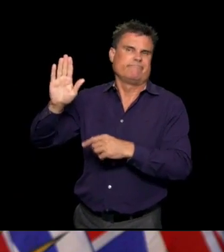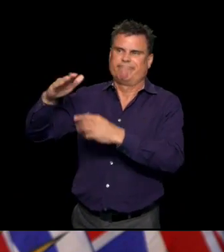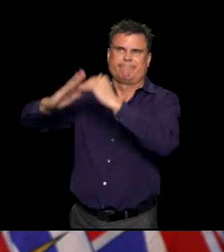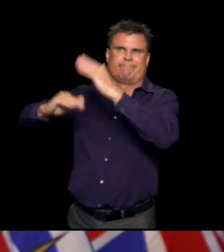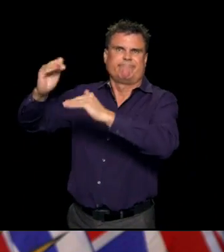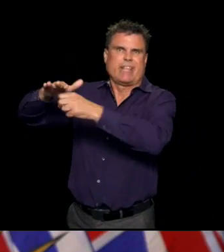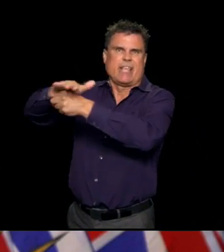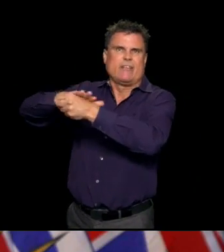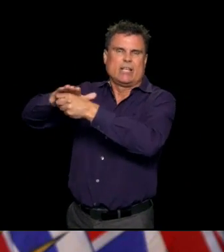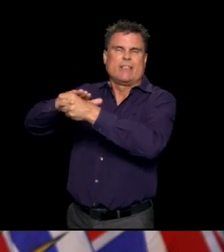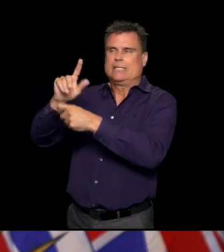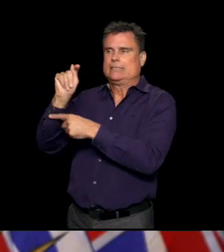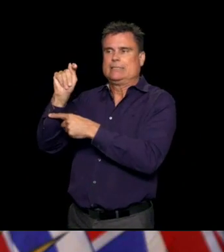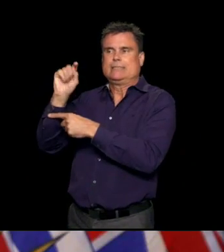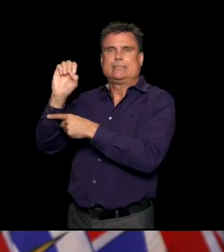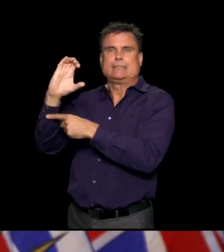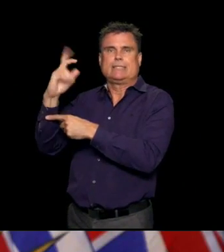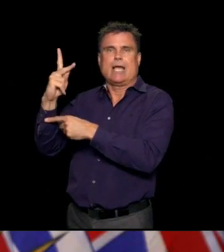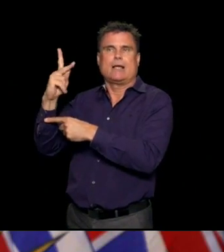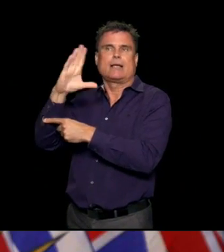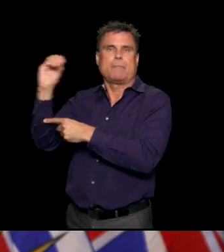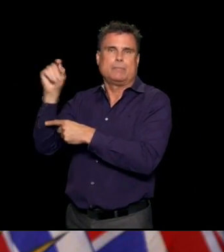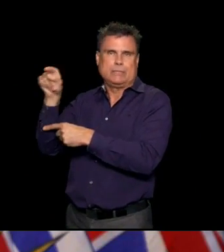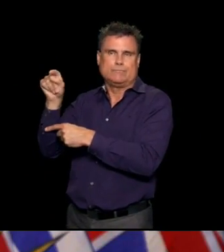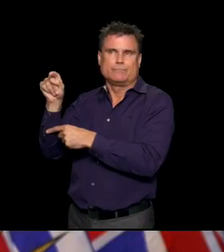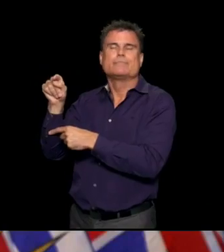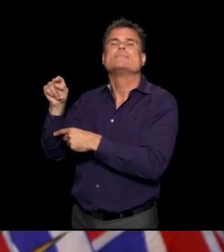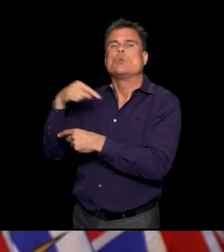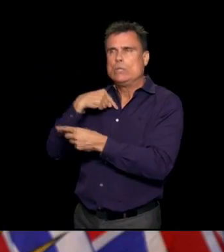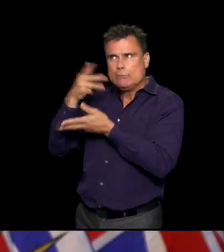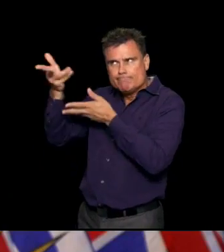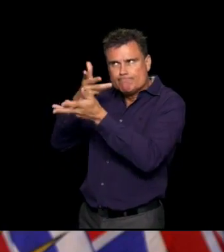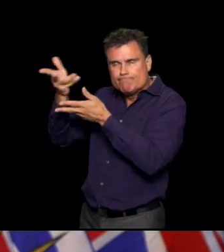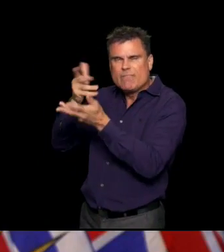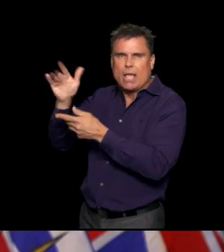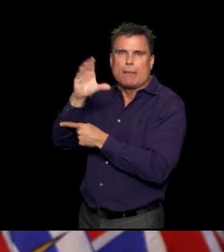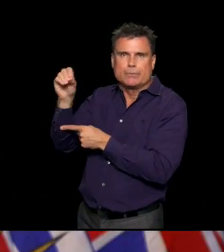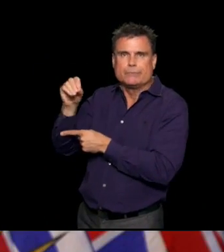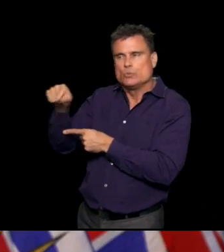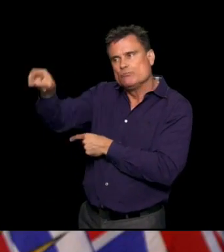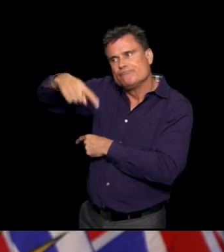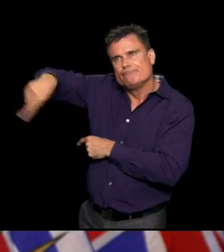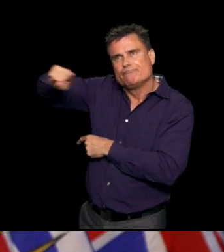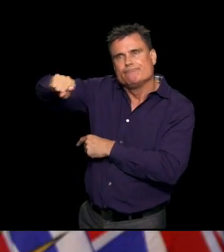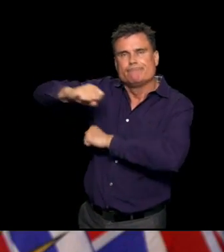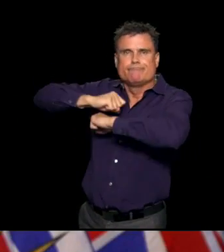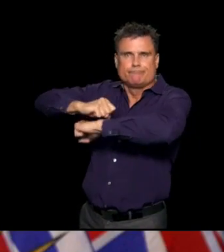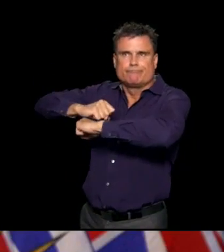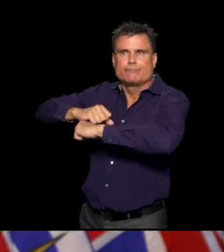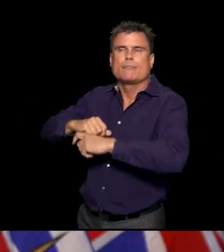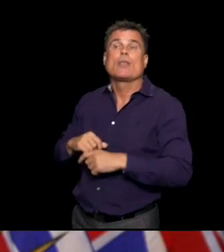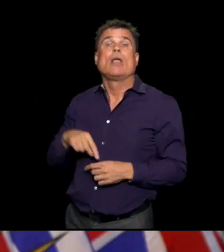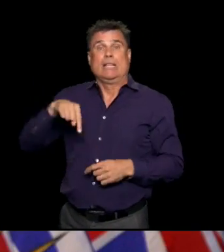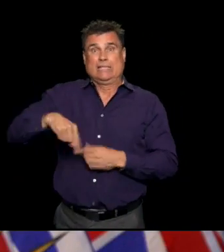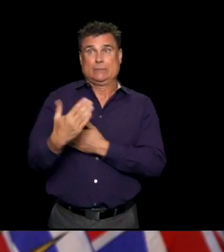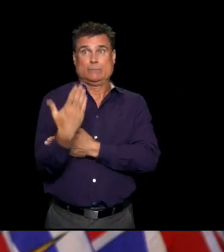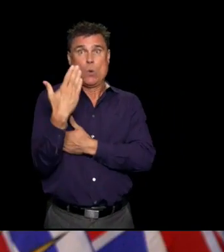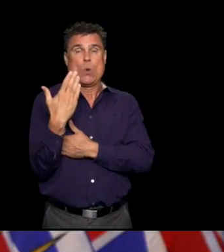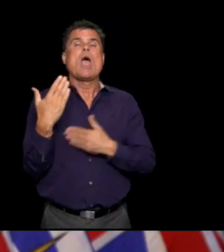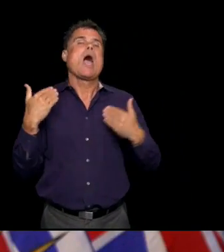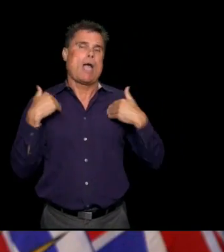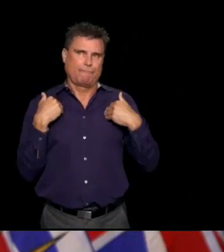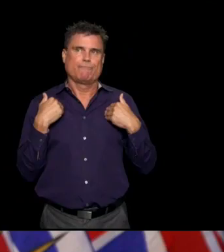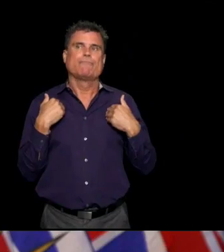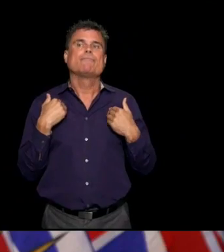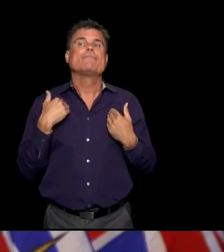information for all of those who were in the areas that they might have been exposed and we're working across the province. just this